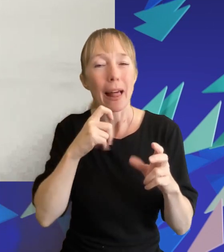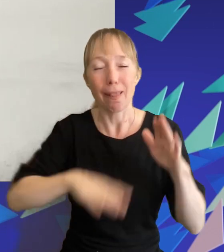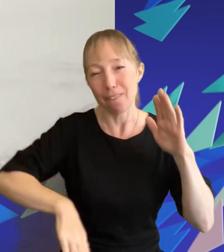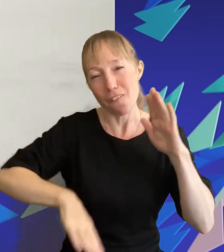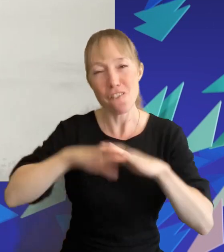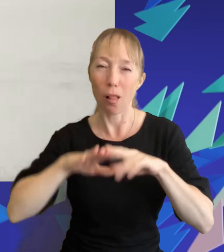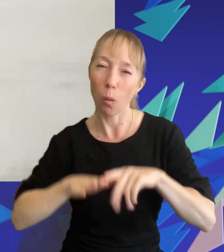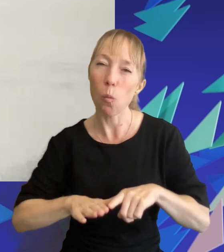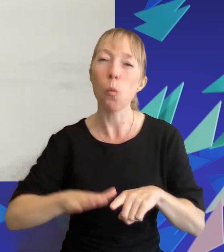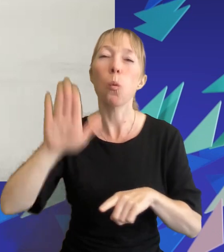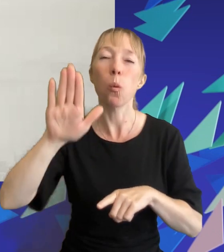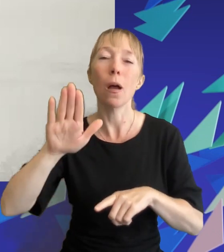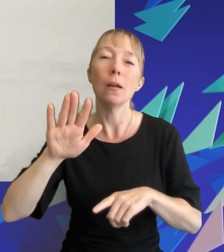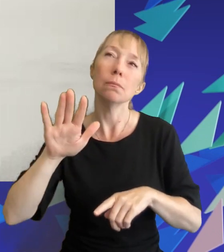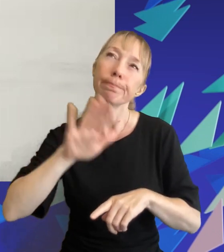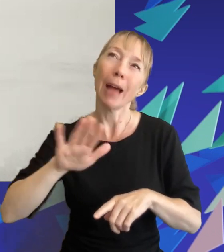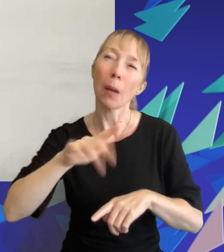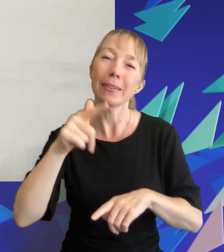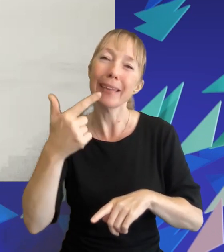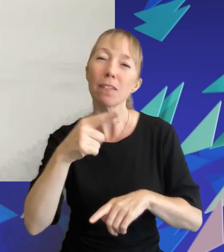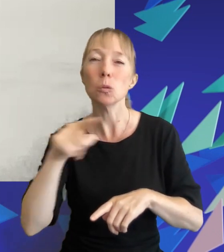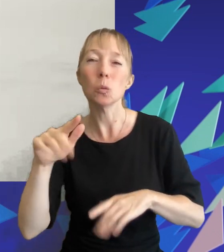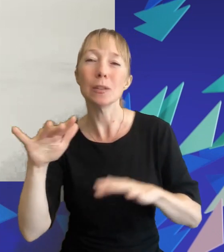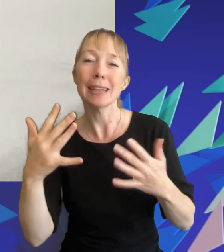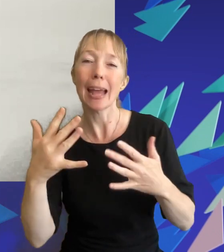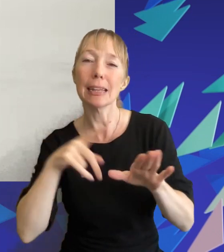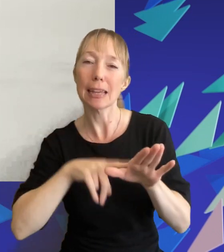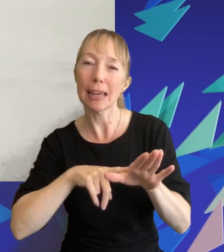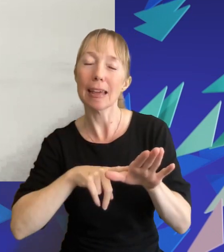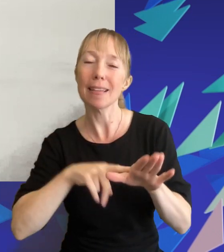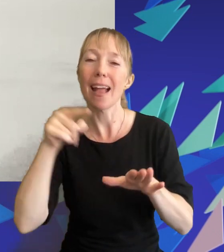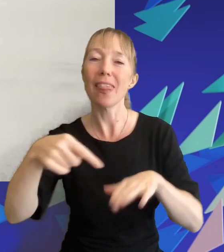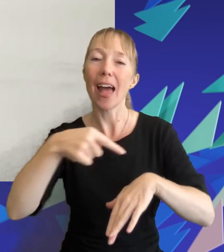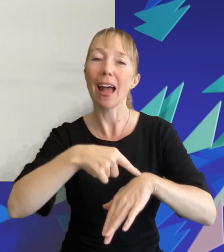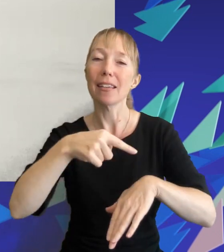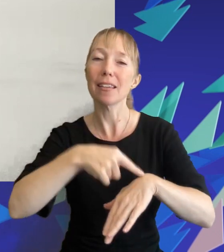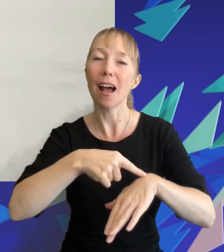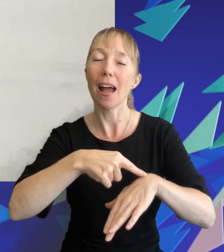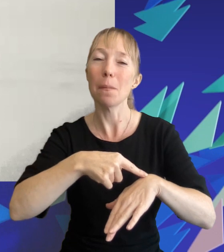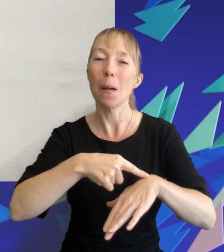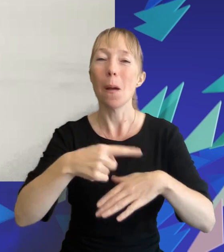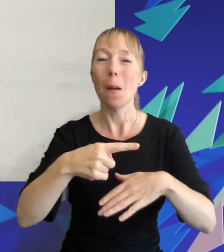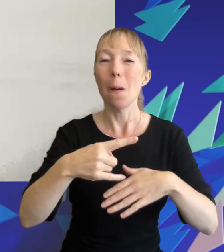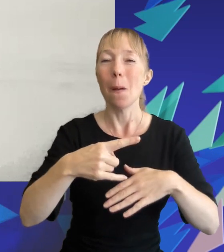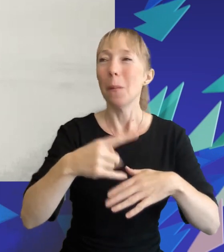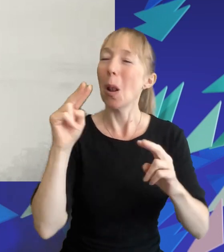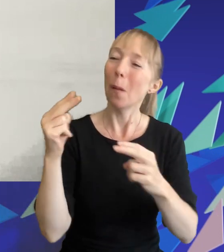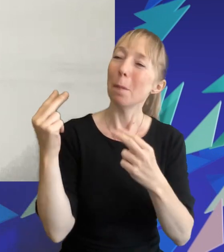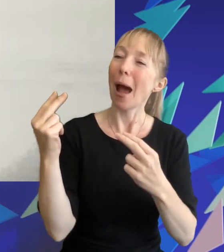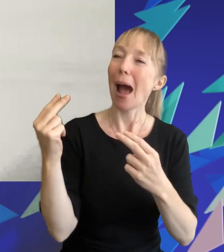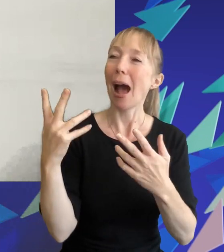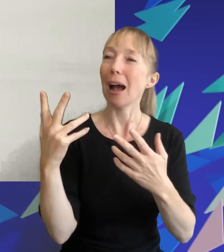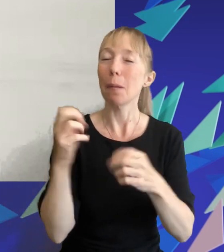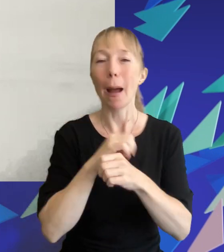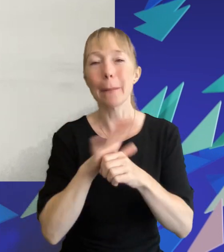resurgence in like seven to ten years because i think at that point we're all going to be more nostalgic about the pandemic